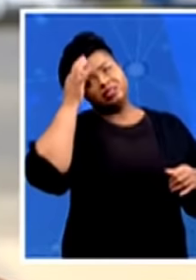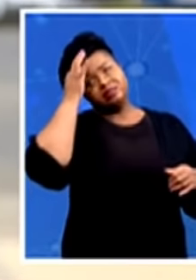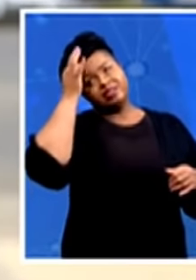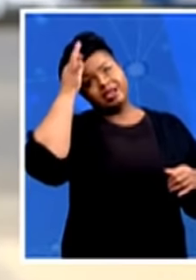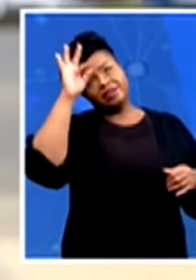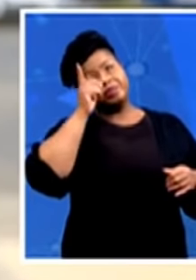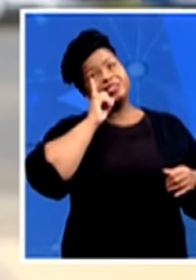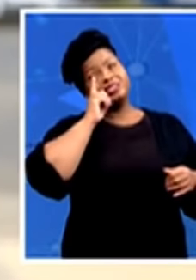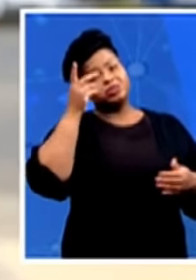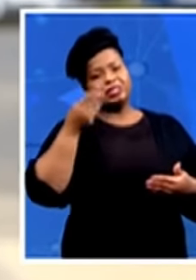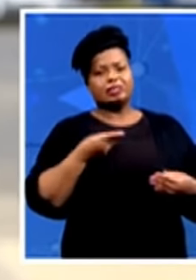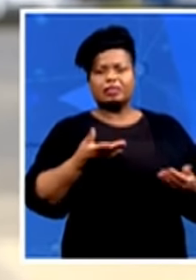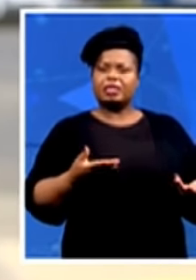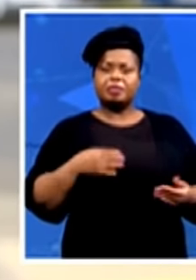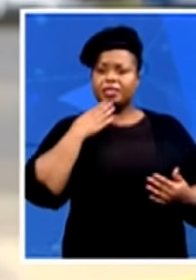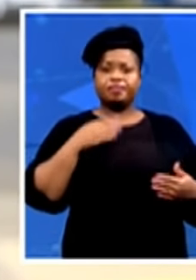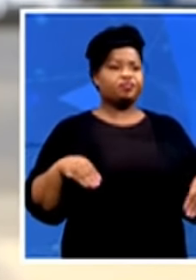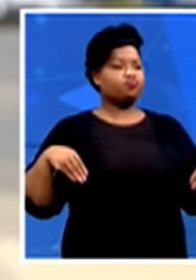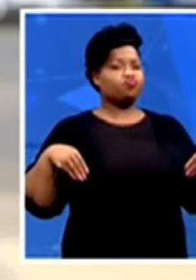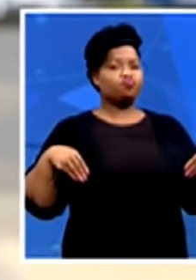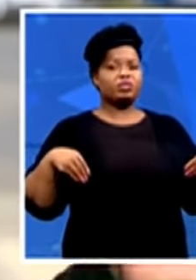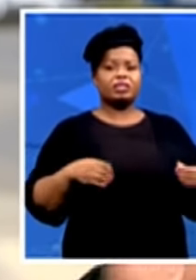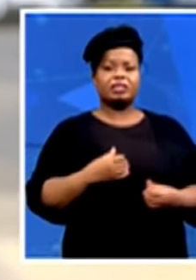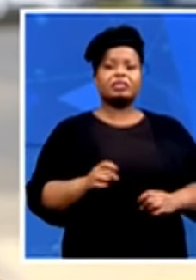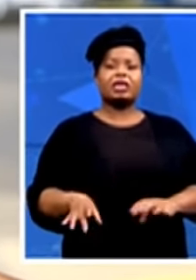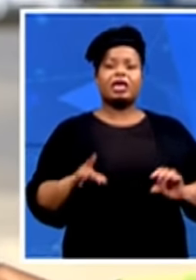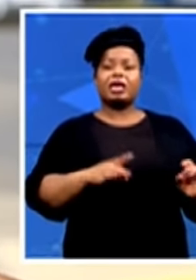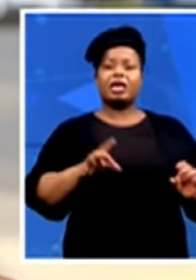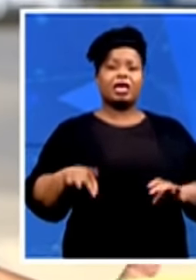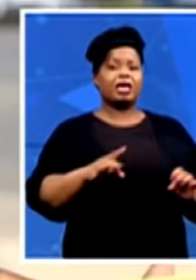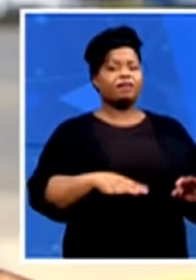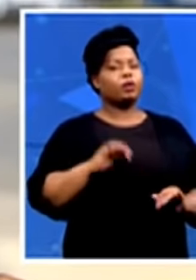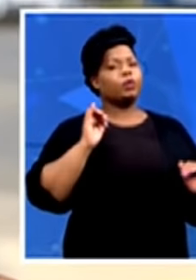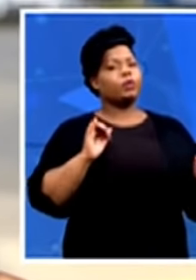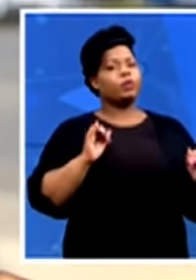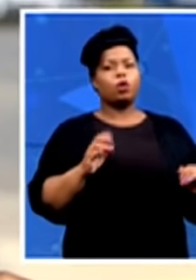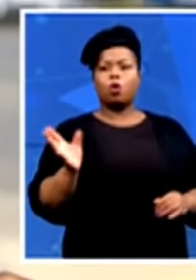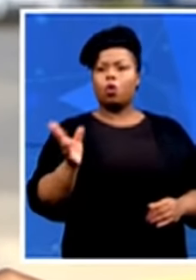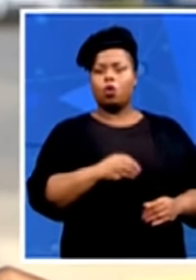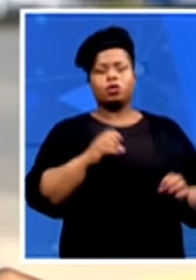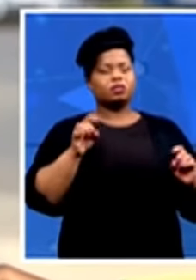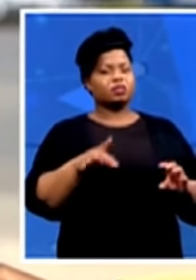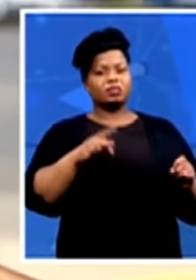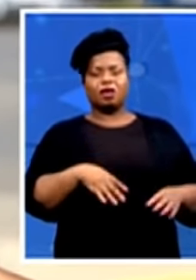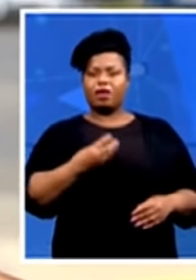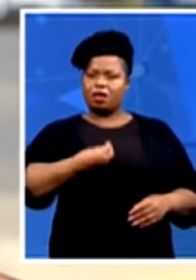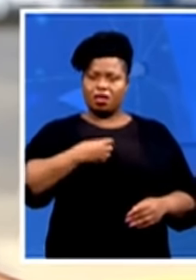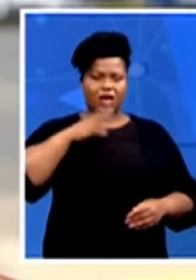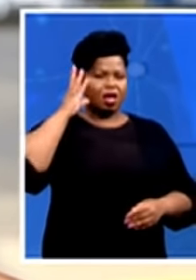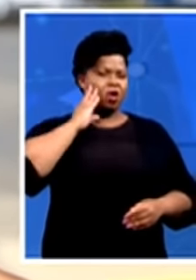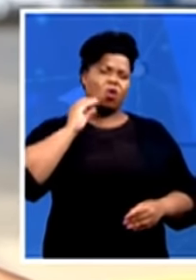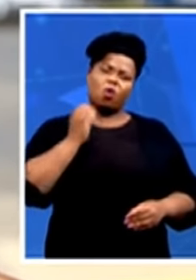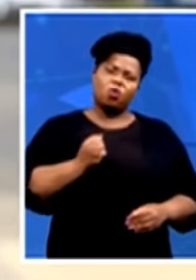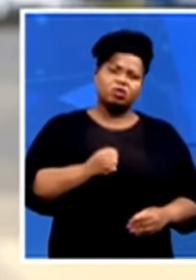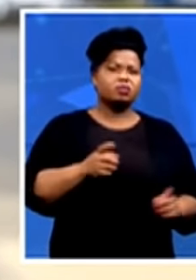People still going to suffer. It's very painful, and everybody's suffering, young, old, everybody's suffering. And even us, people who